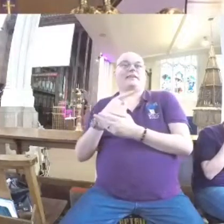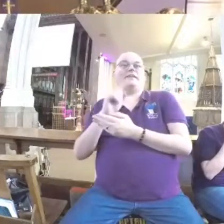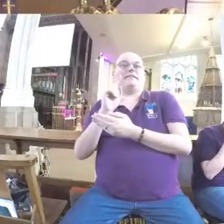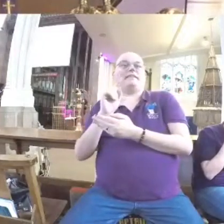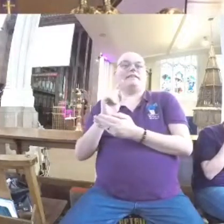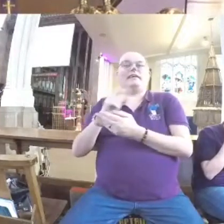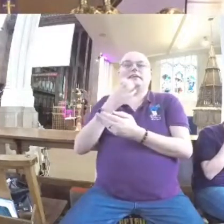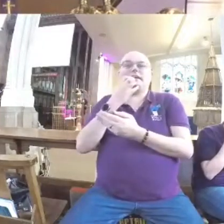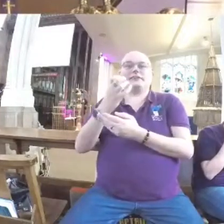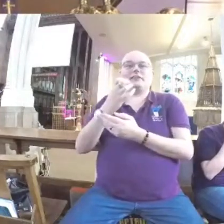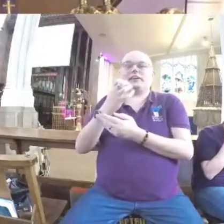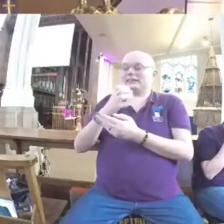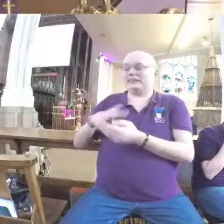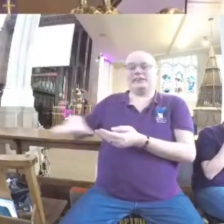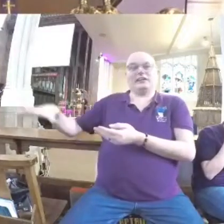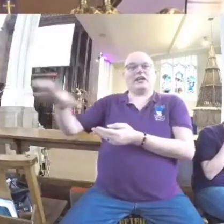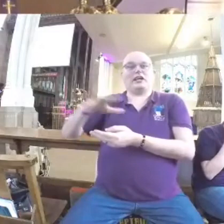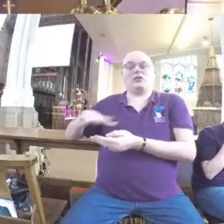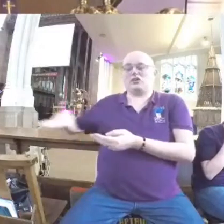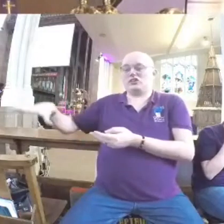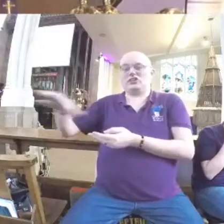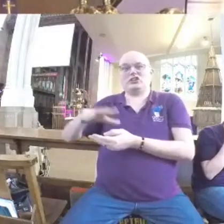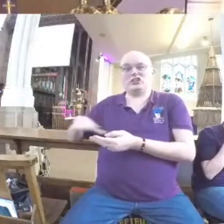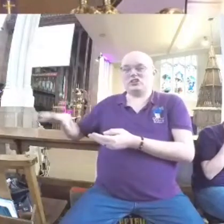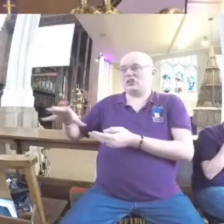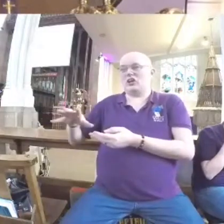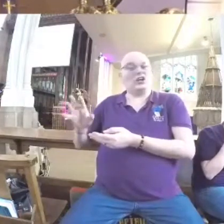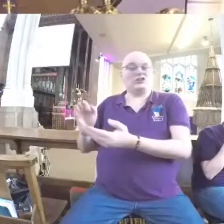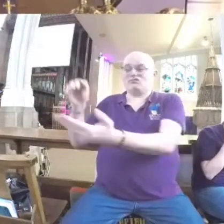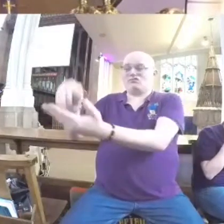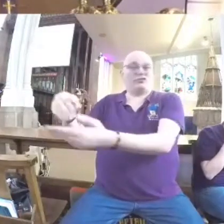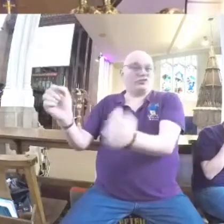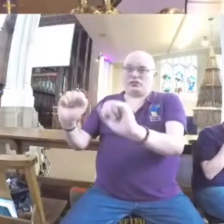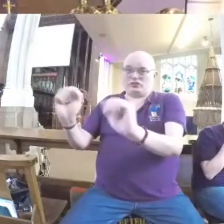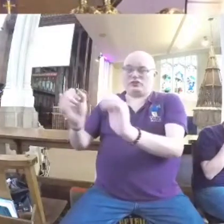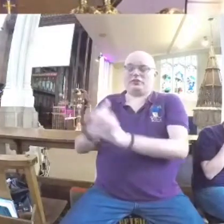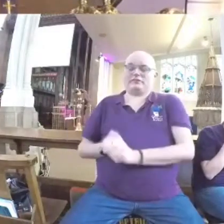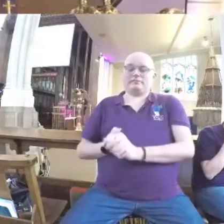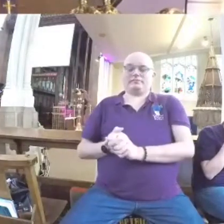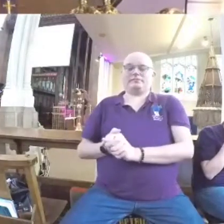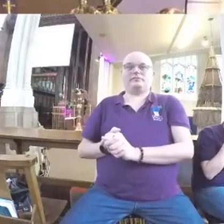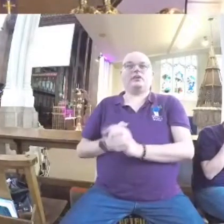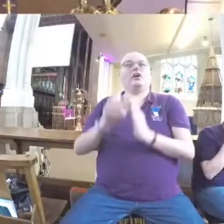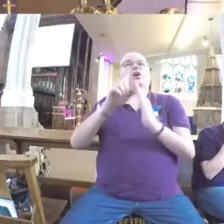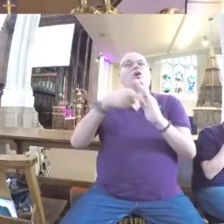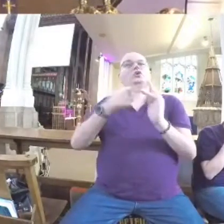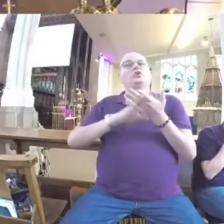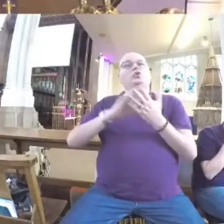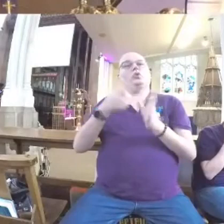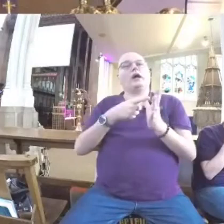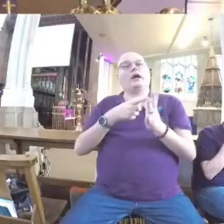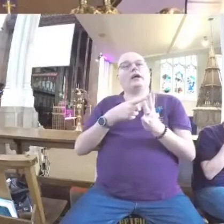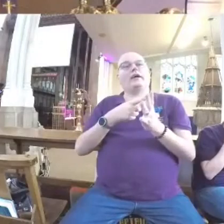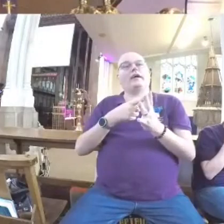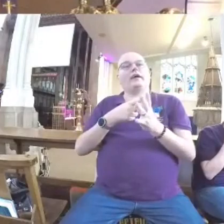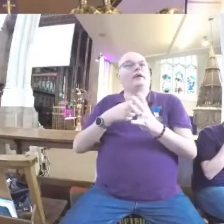the Bible, the Israelites are still in the wilderness, outside the land of the promise. The book of Joshua is then the